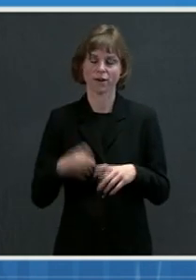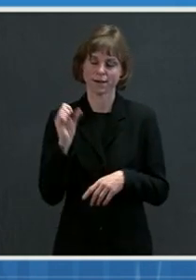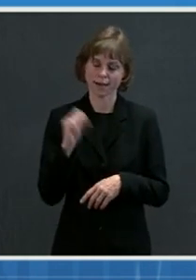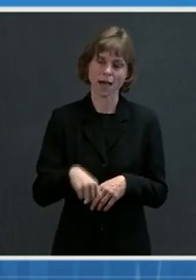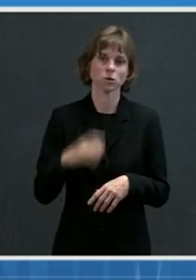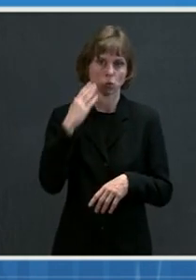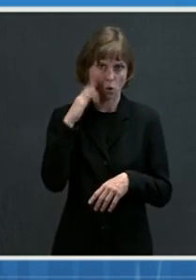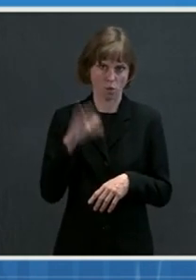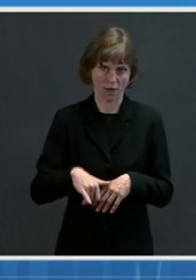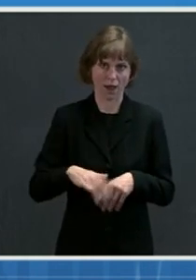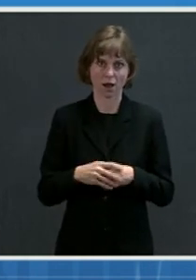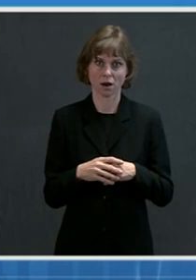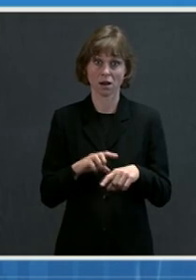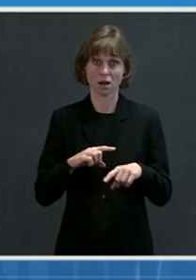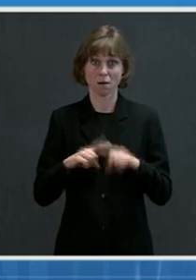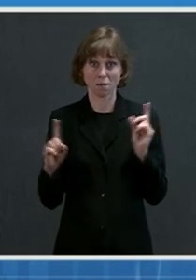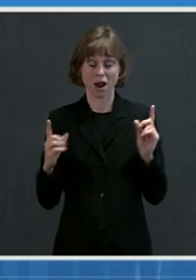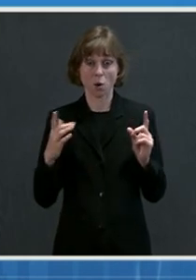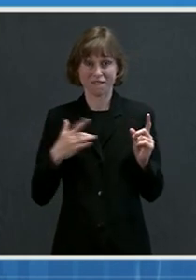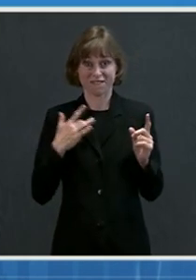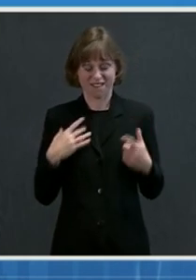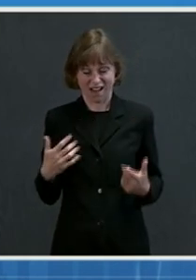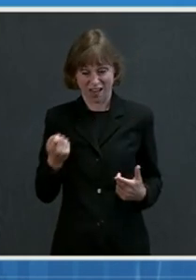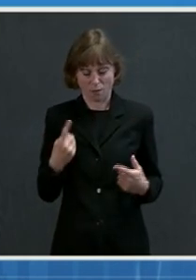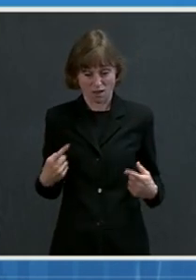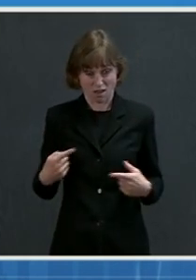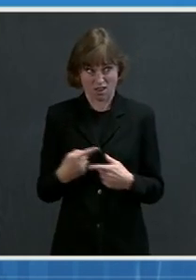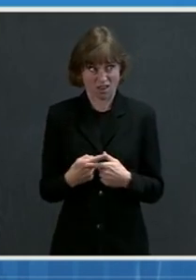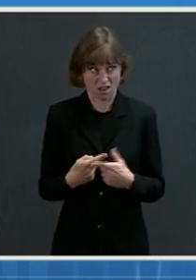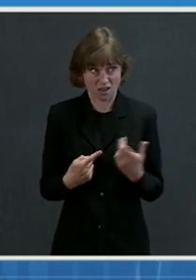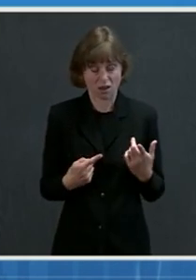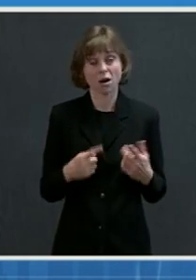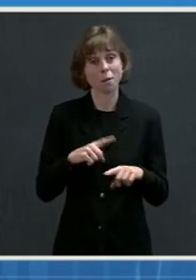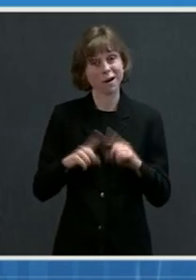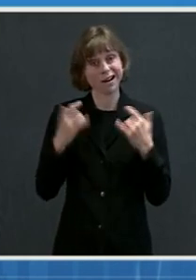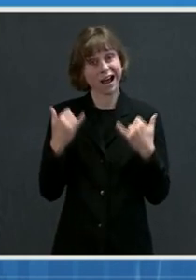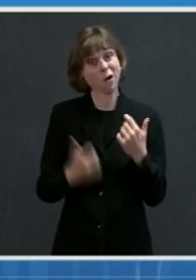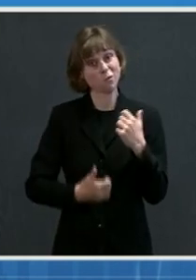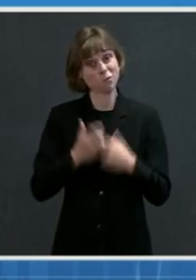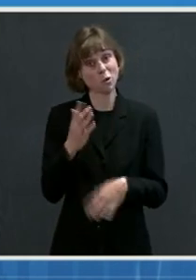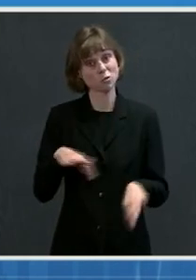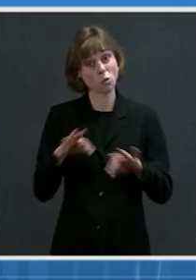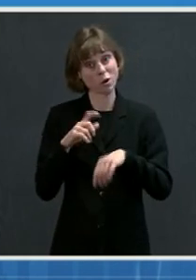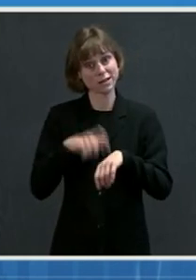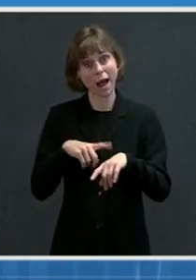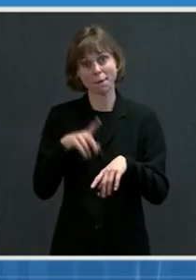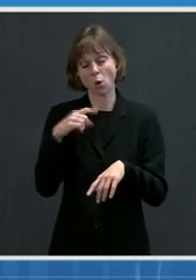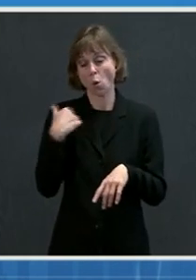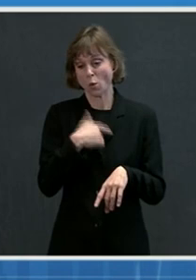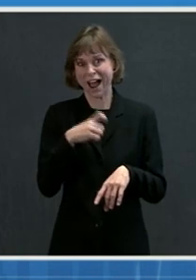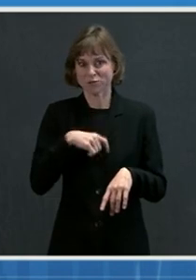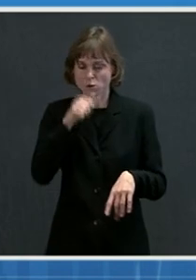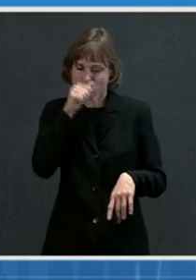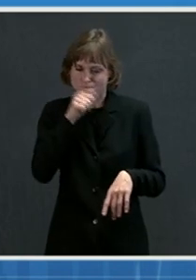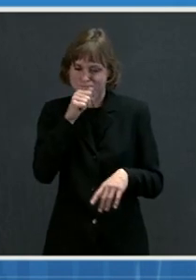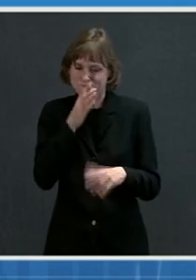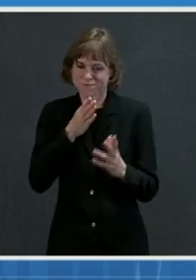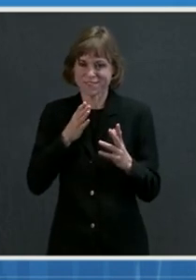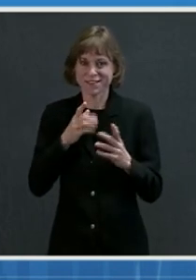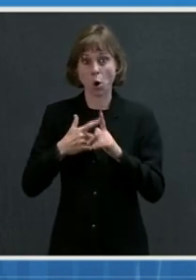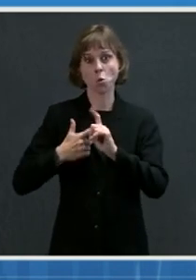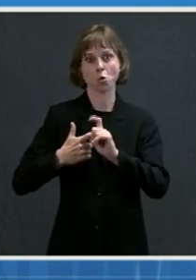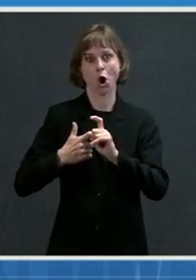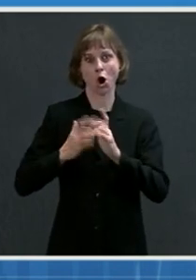But even though it's counterintuitive, it's actually the most important time for people to make sure we run through the tape and finish that up. I think that's a